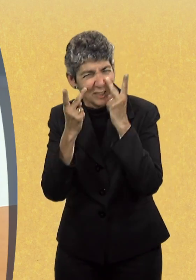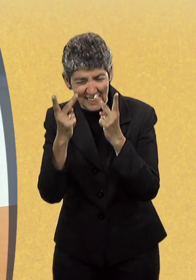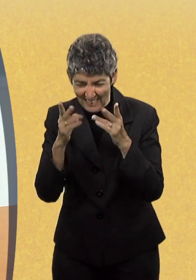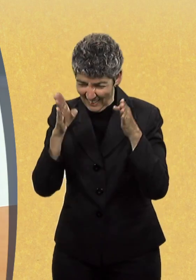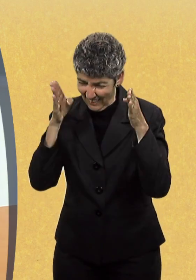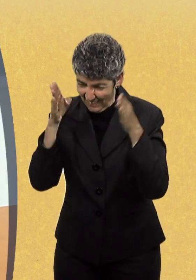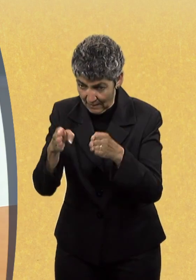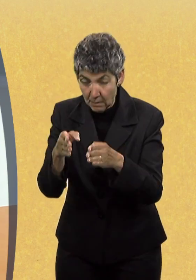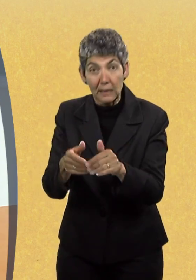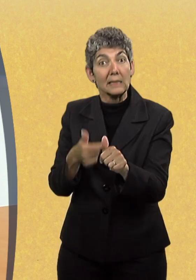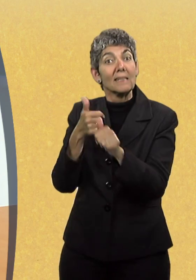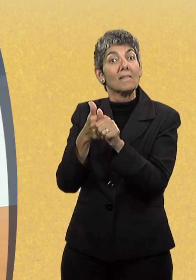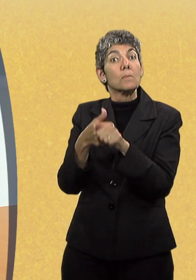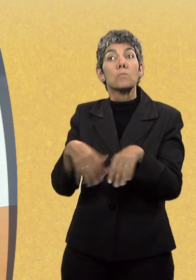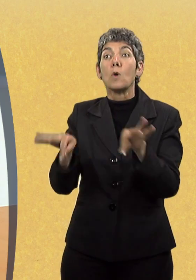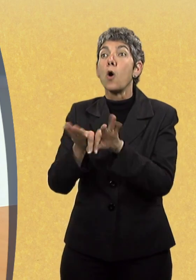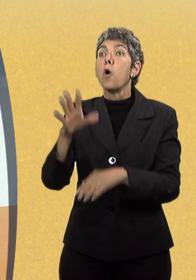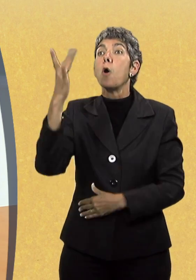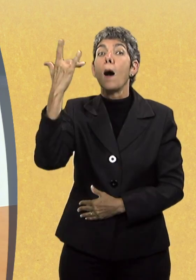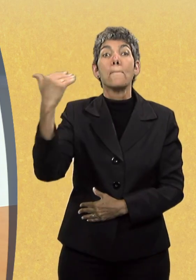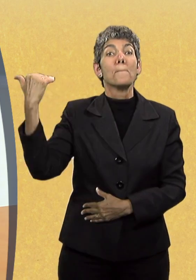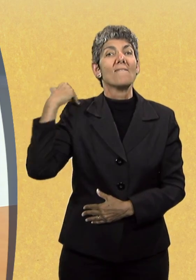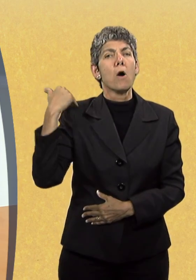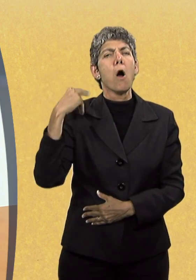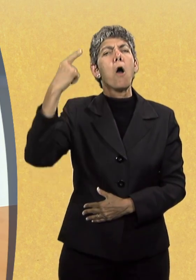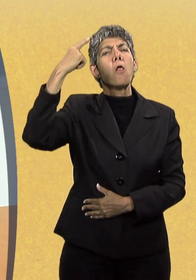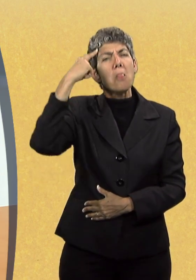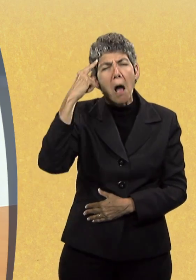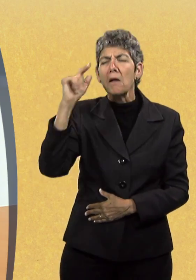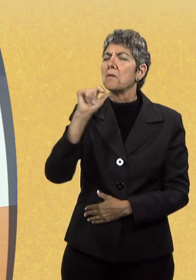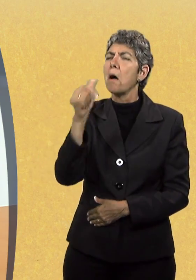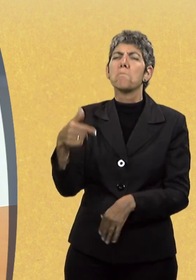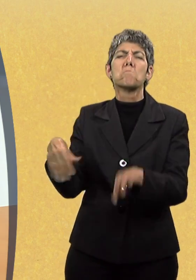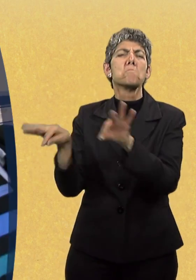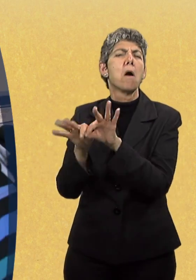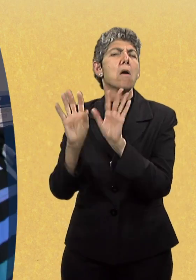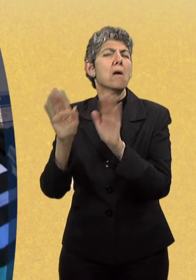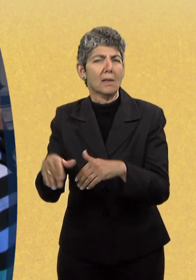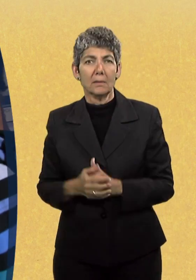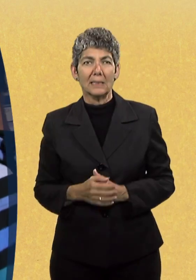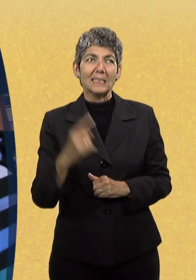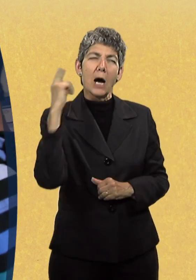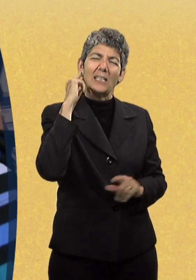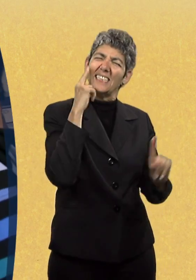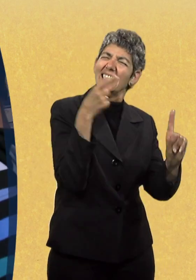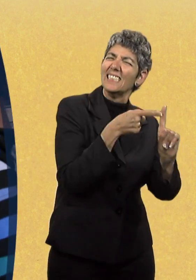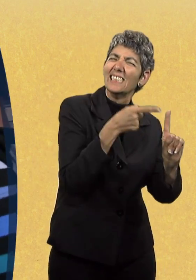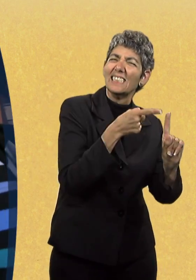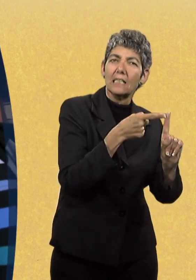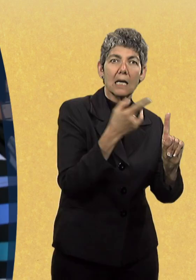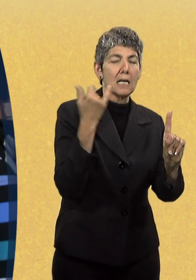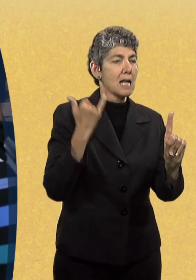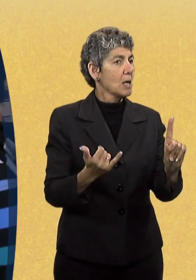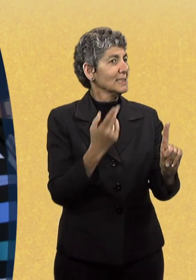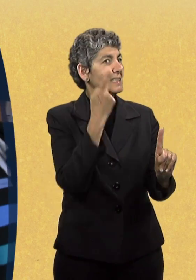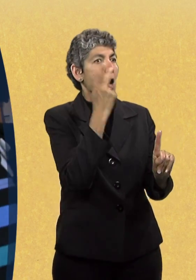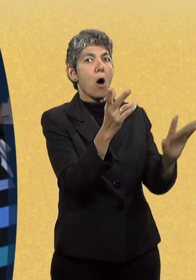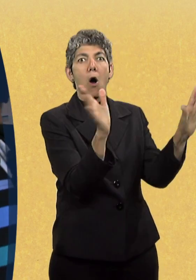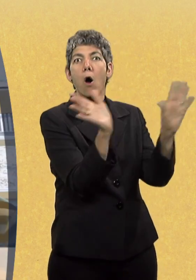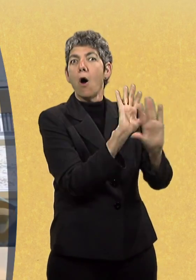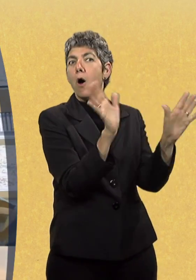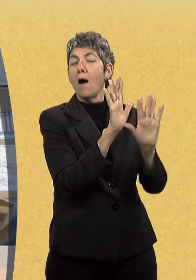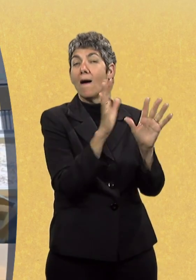modality received the lion's share of the attention, and now finally, this very